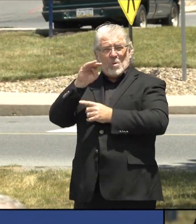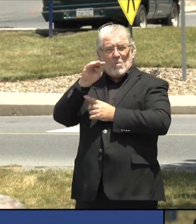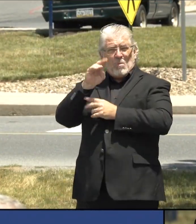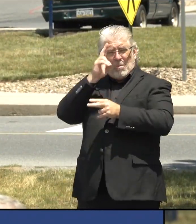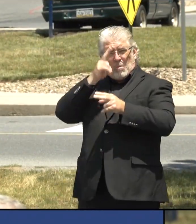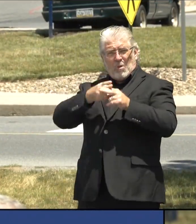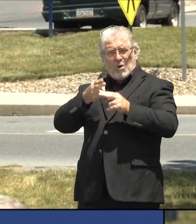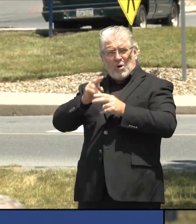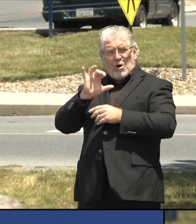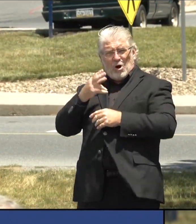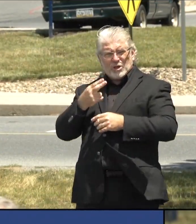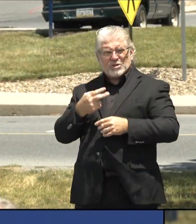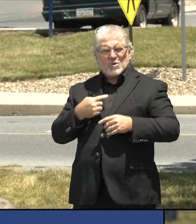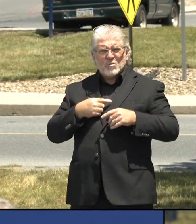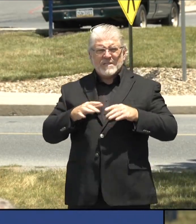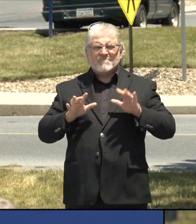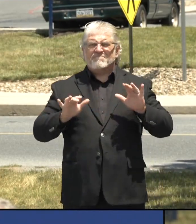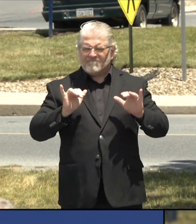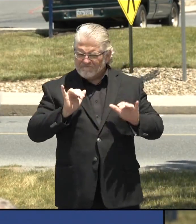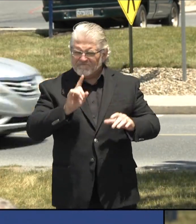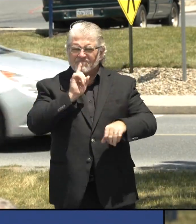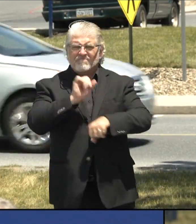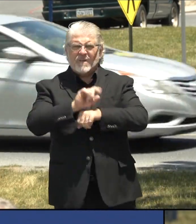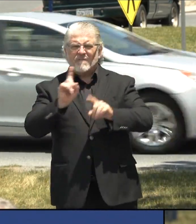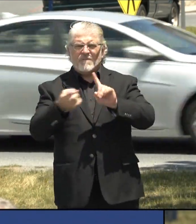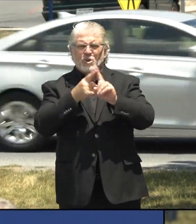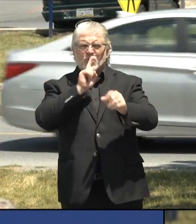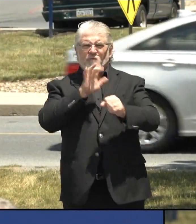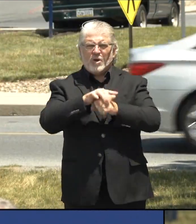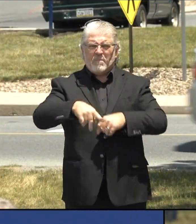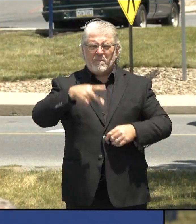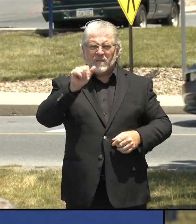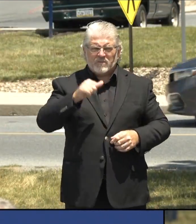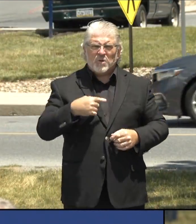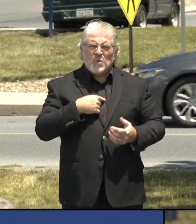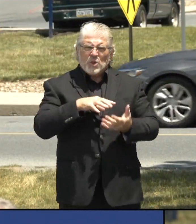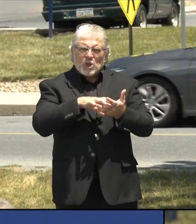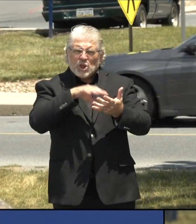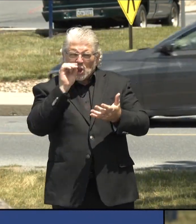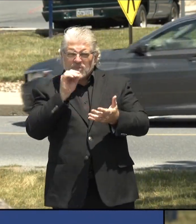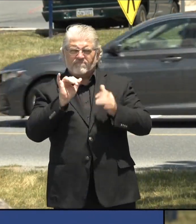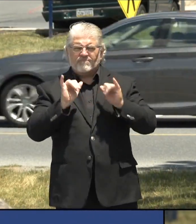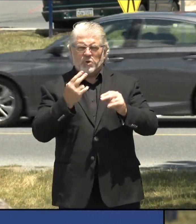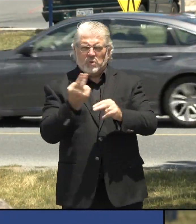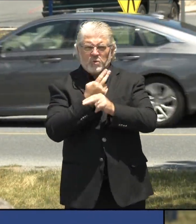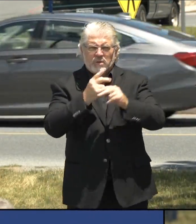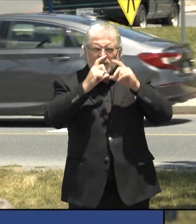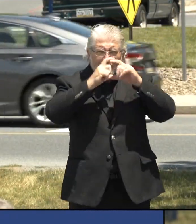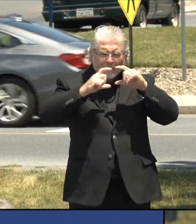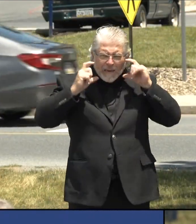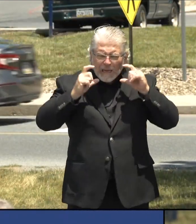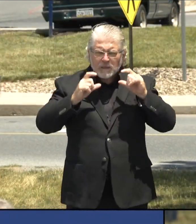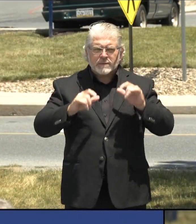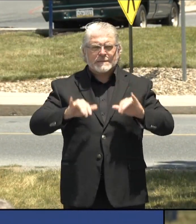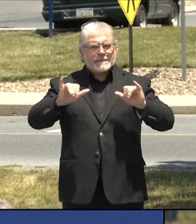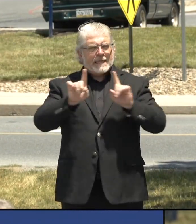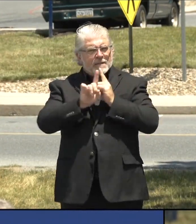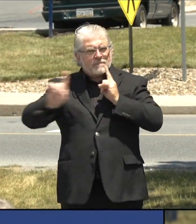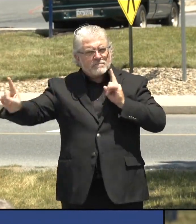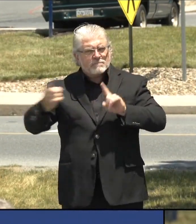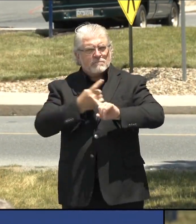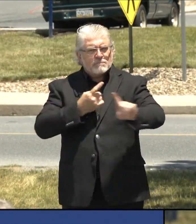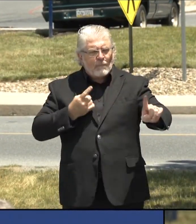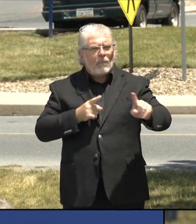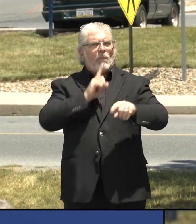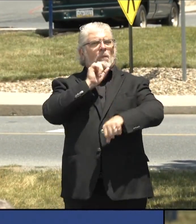We've learned that social distancing and wearing masks and other face coverings when we are together actually do work to